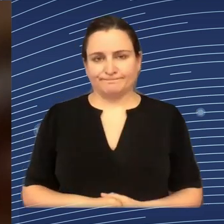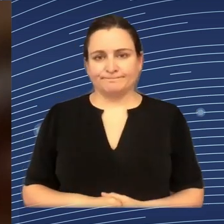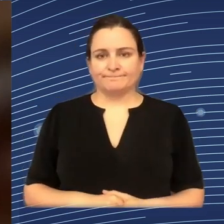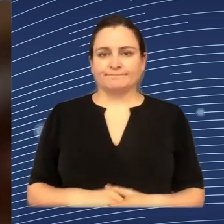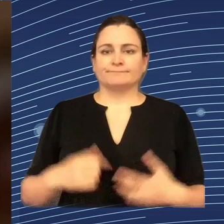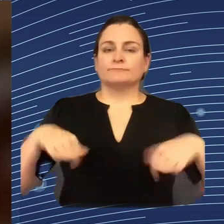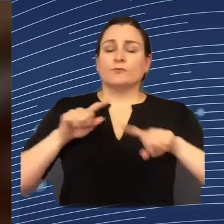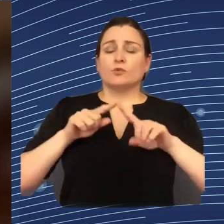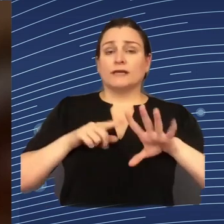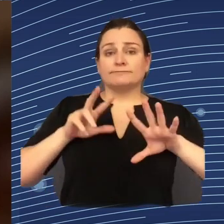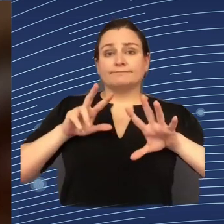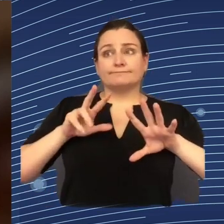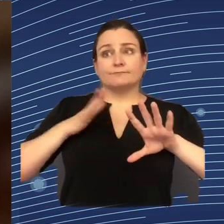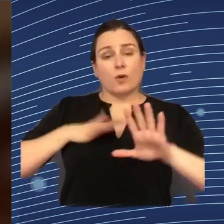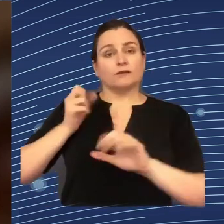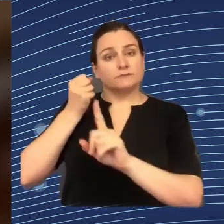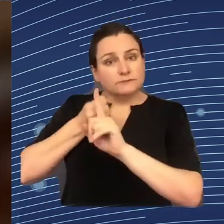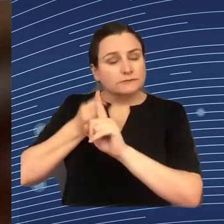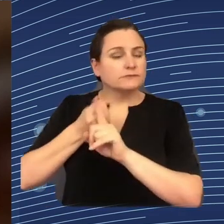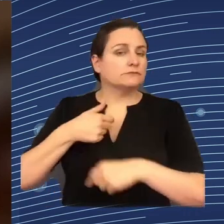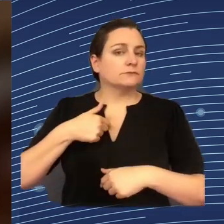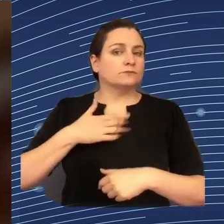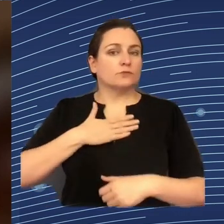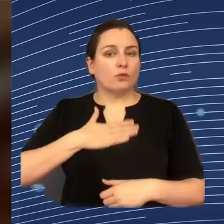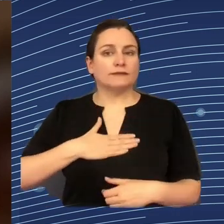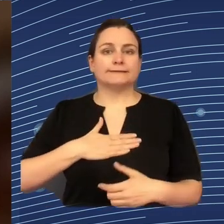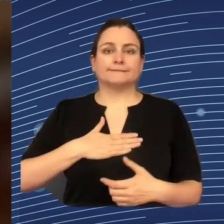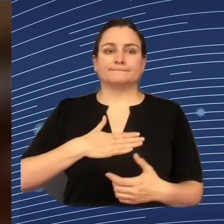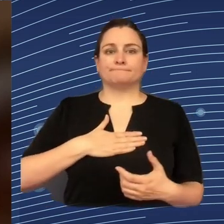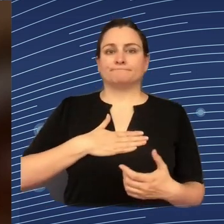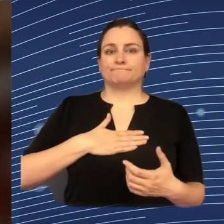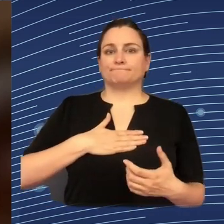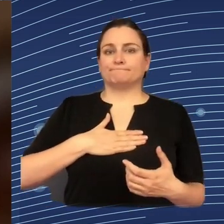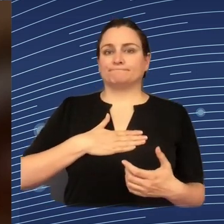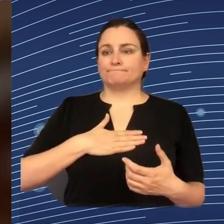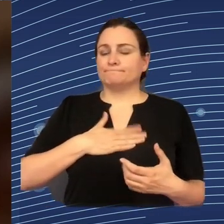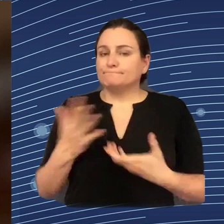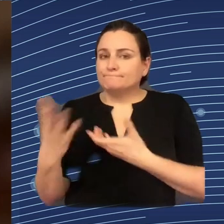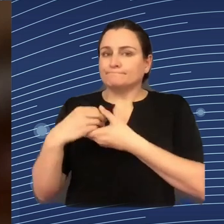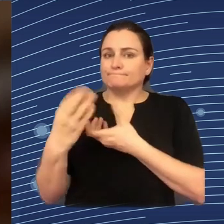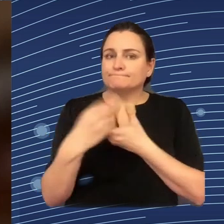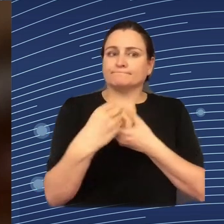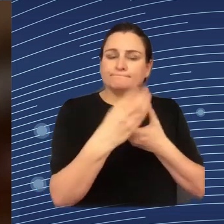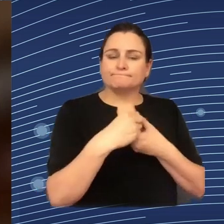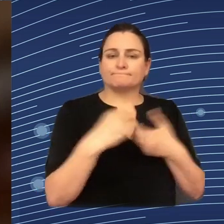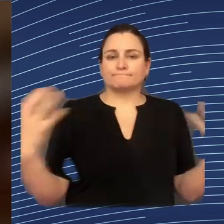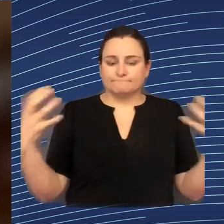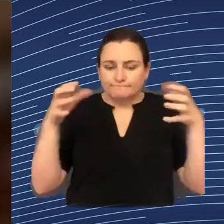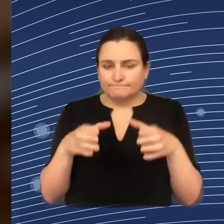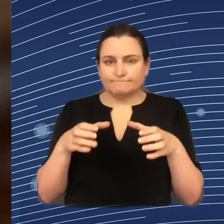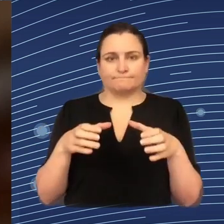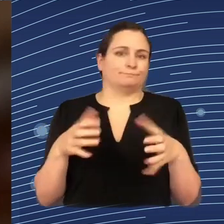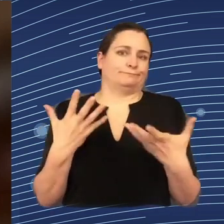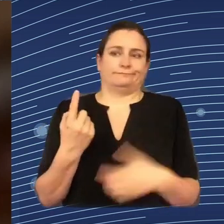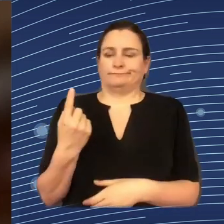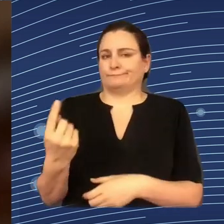of all relevant stakeholders, and this could be many people. It could be people working